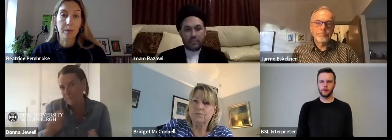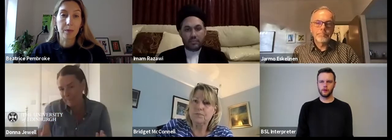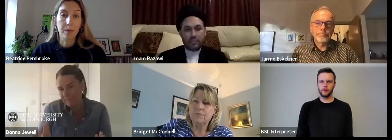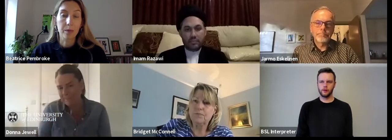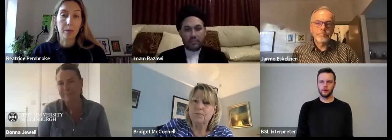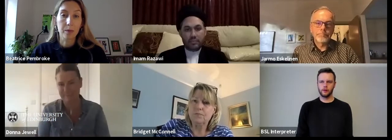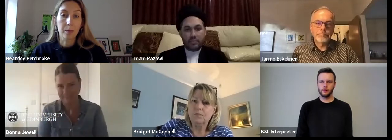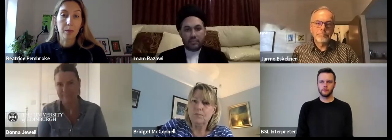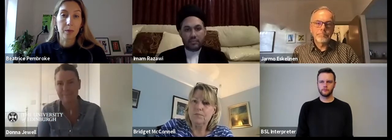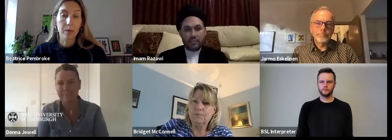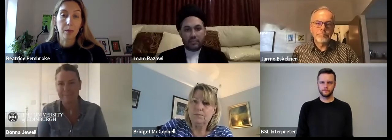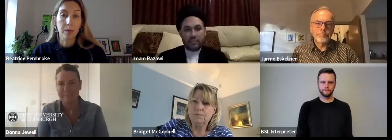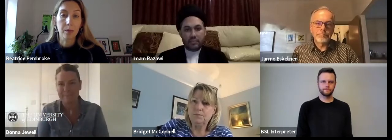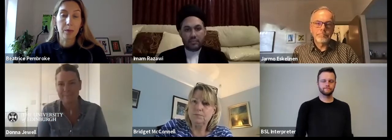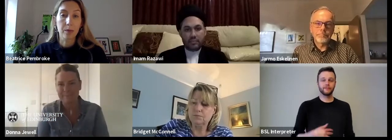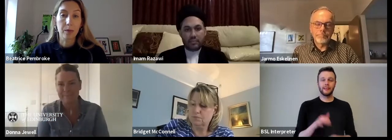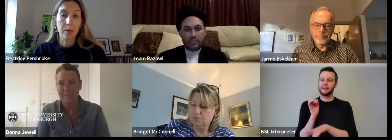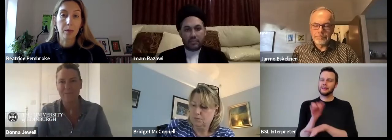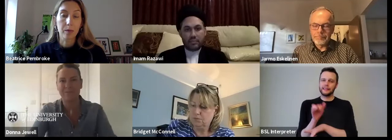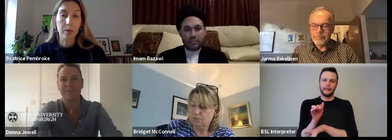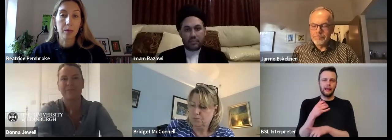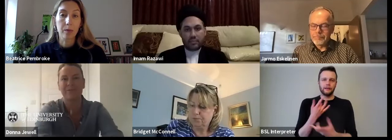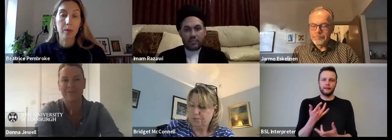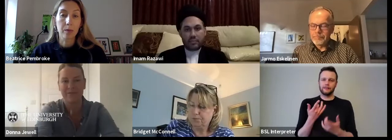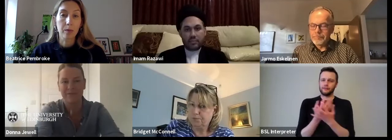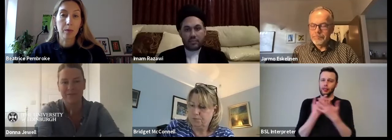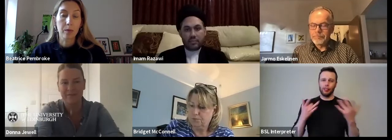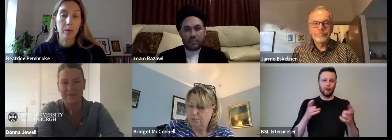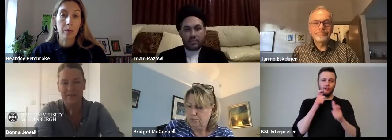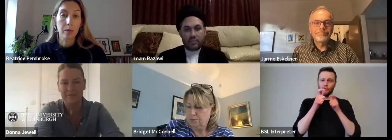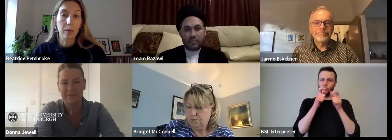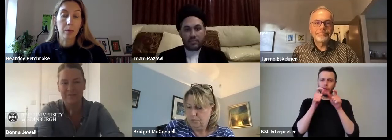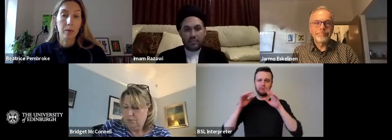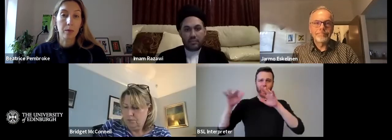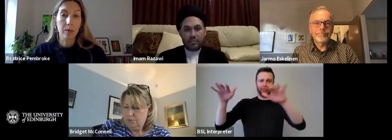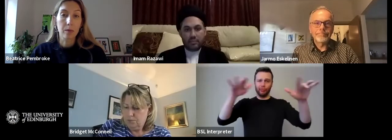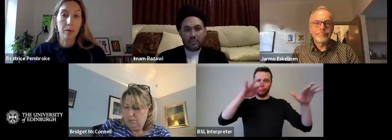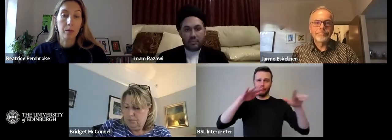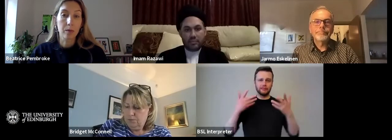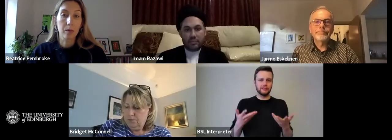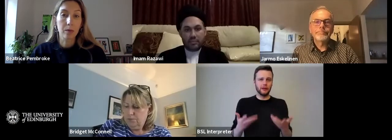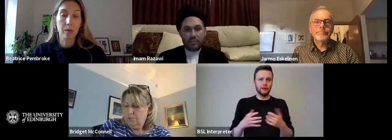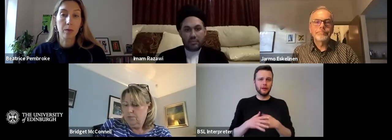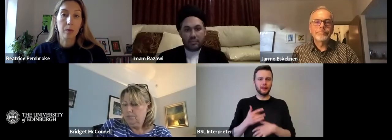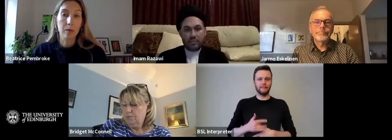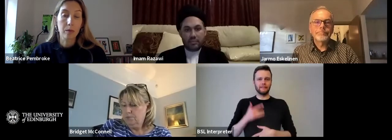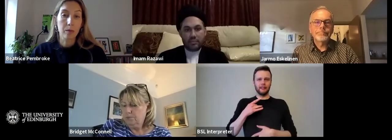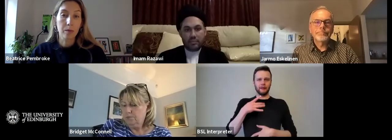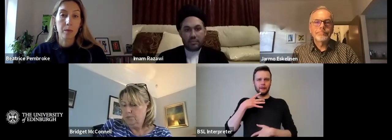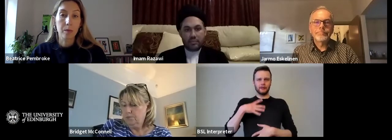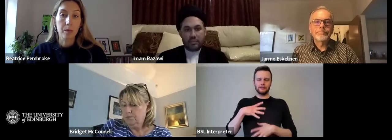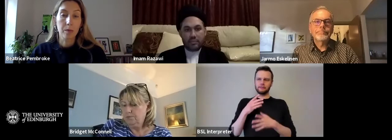Yeah. I mean, you know, Janet, listen, we, there's a lot of words waved around at the moment and, you we probably need to bring greater